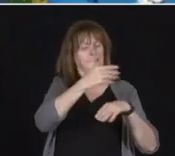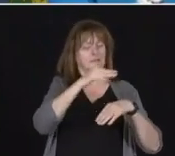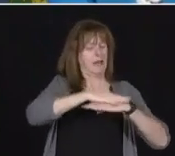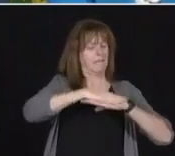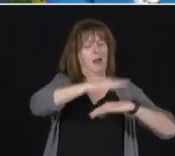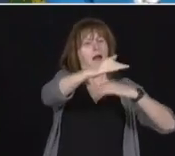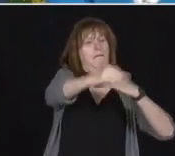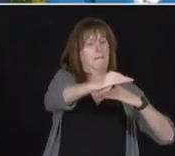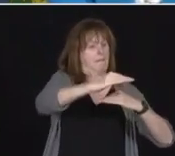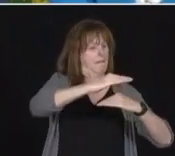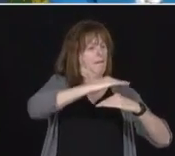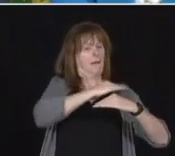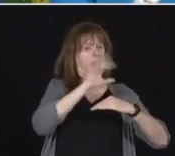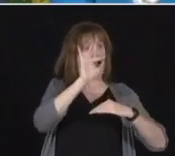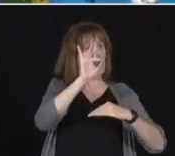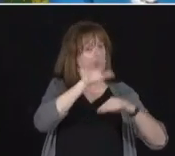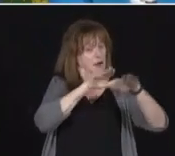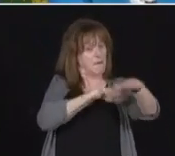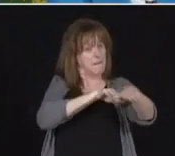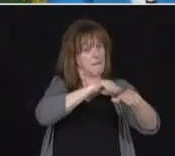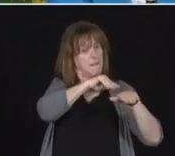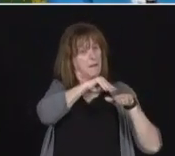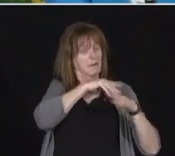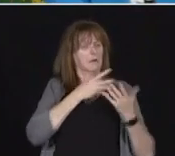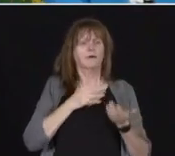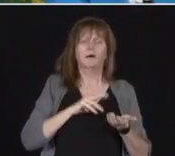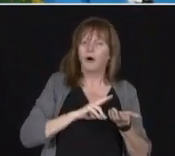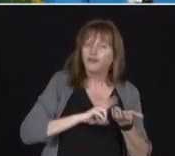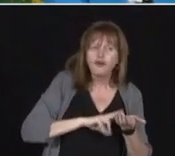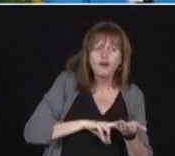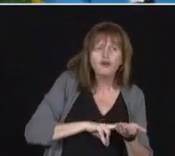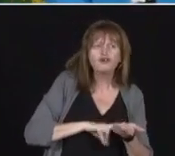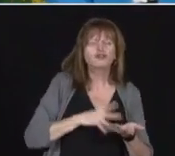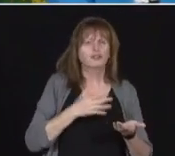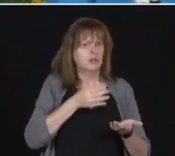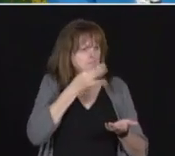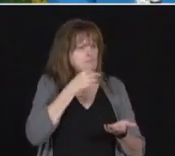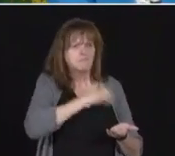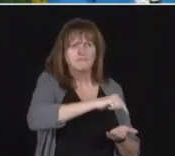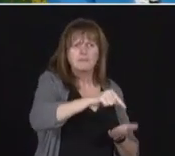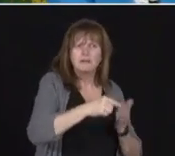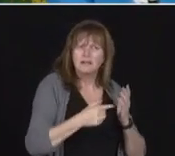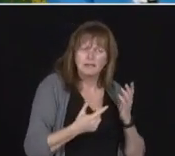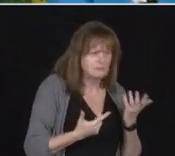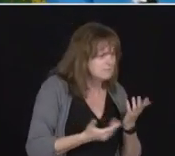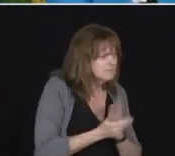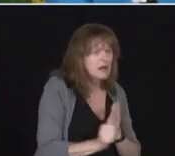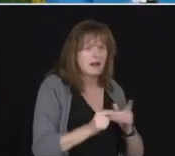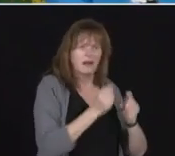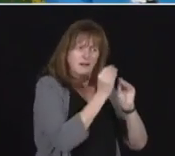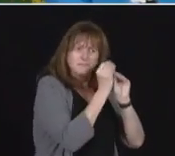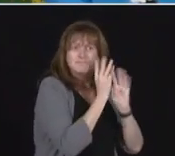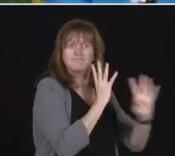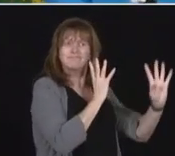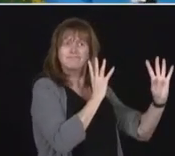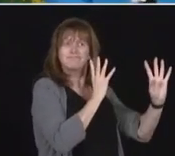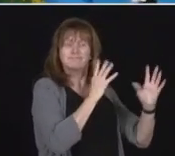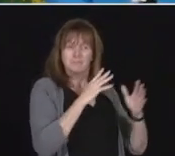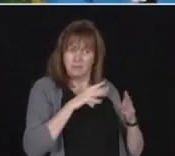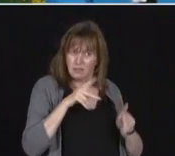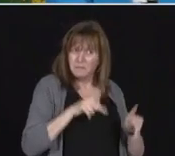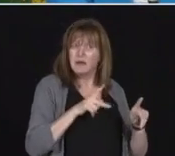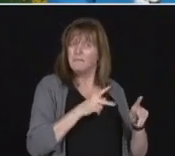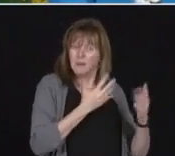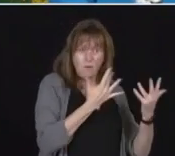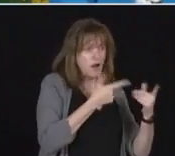experience. And there was also, I can tell you, a line-up half an hour in advance of people waiting to be tested. So we are continuing